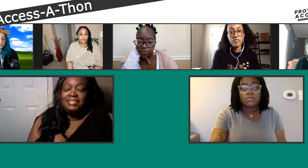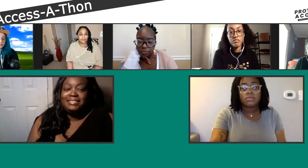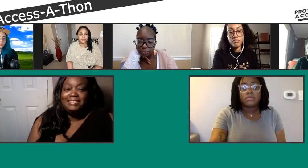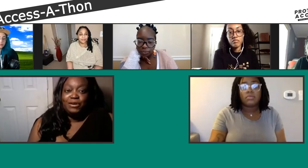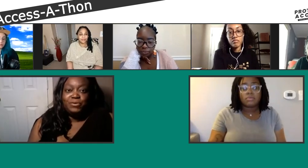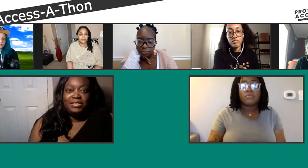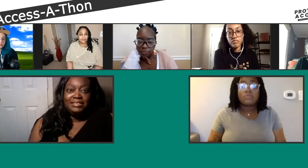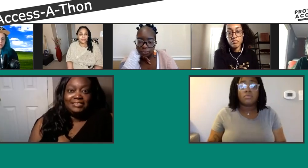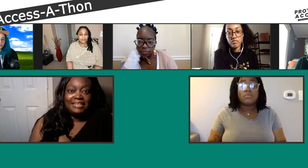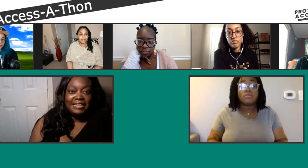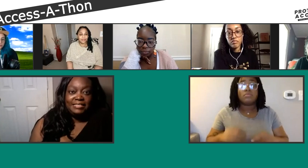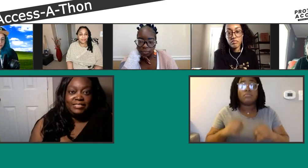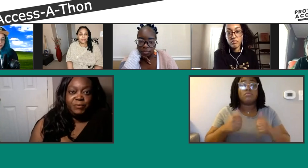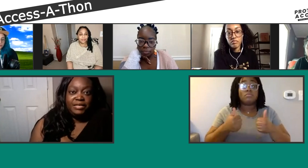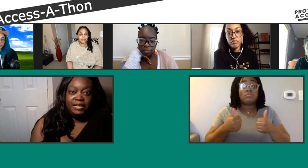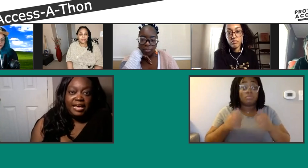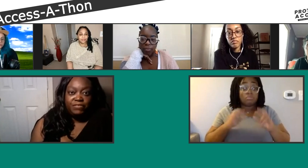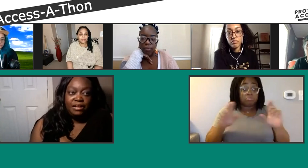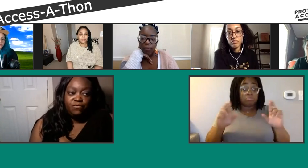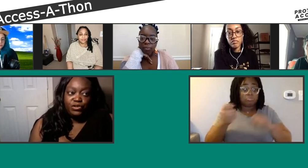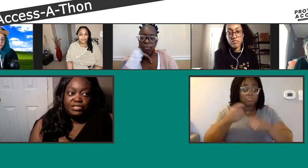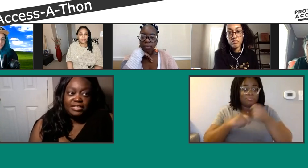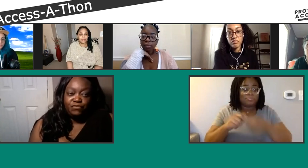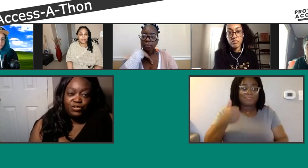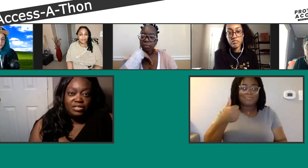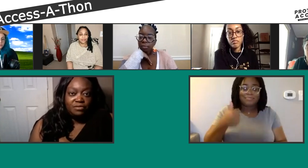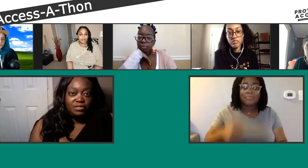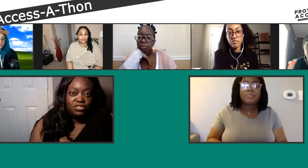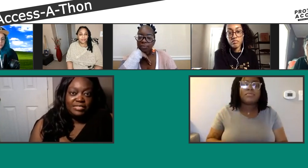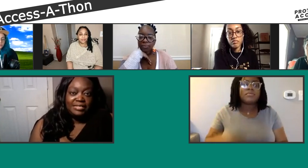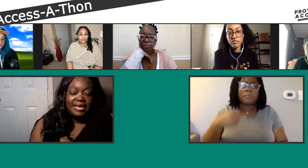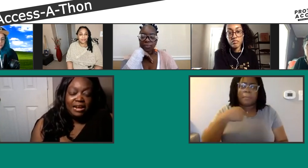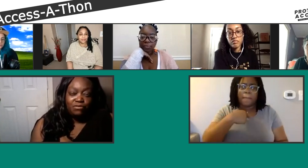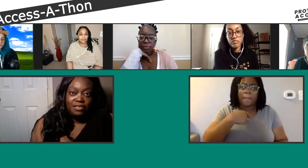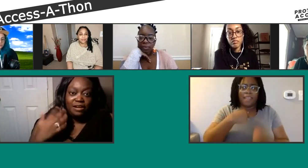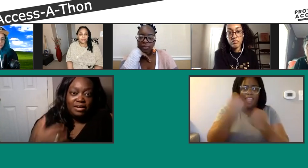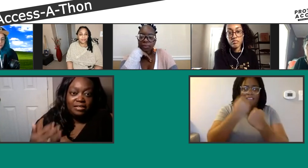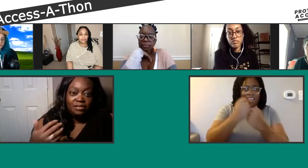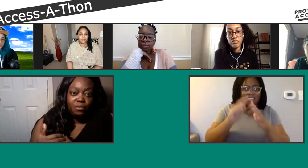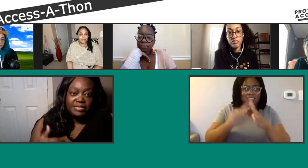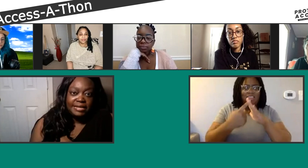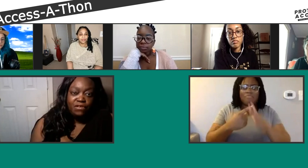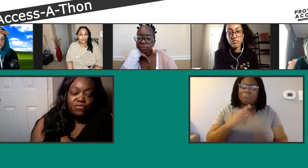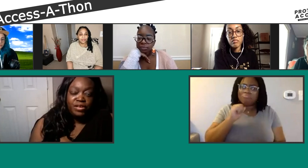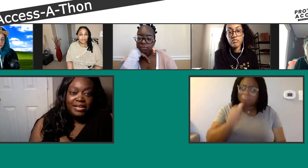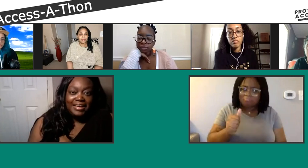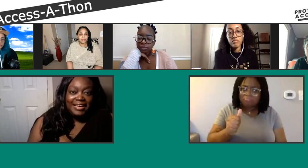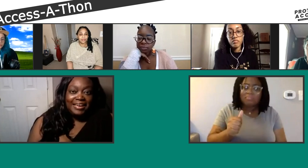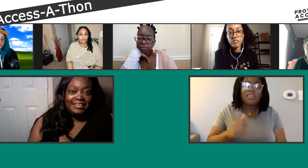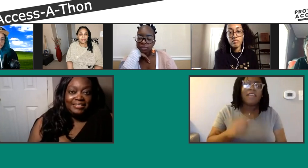I didn't really decide to be an advocate at first. At first, I was just trying to get everything that I needed for myself.